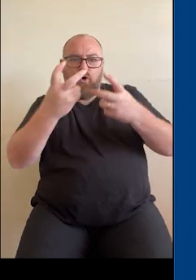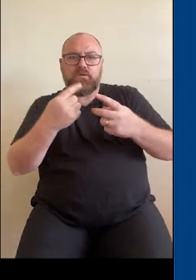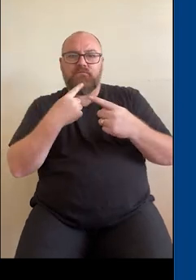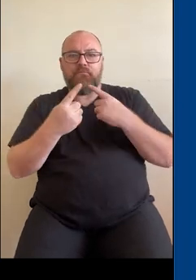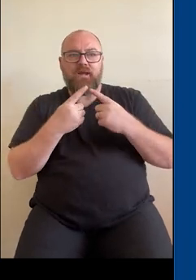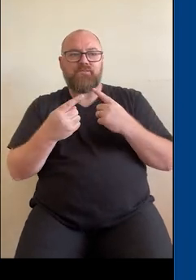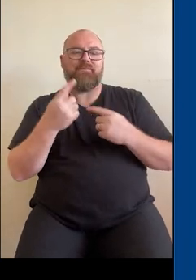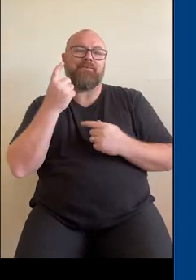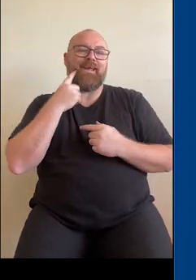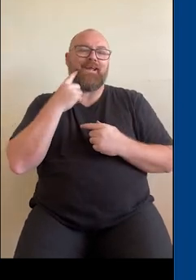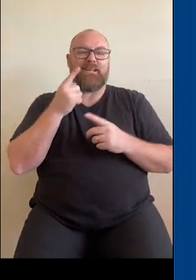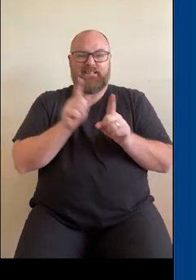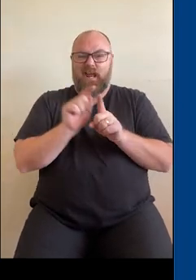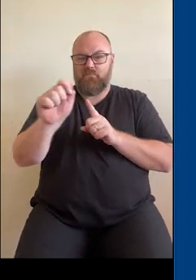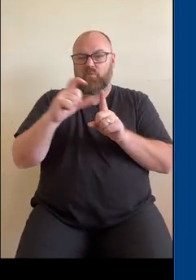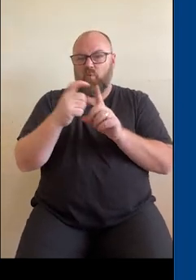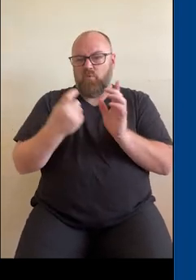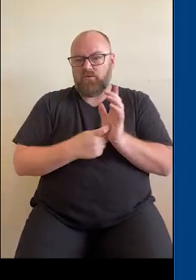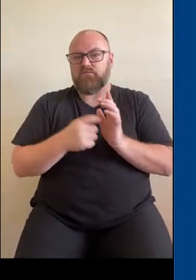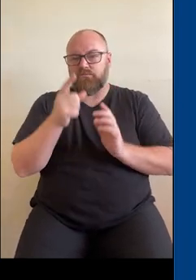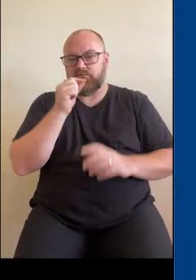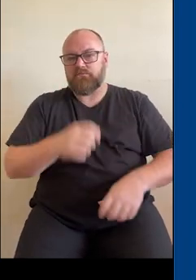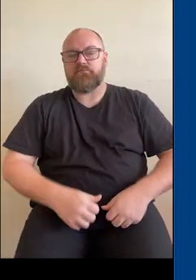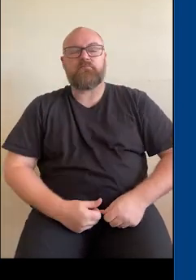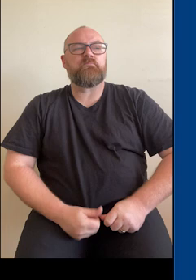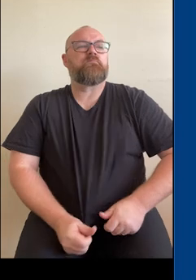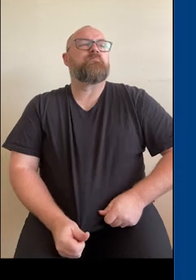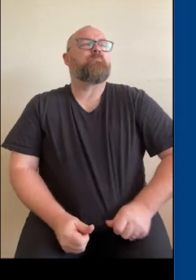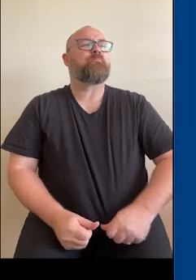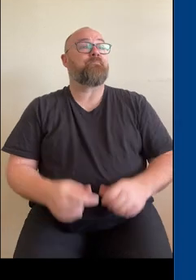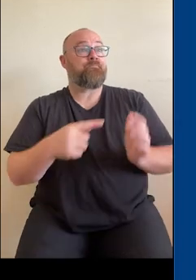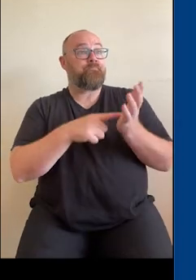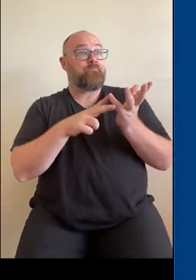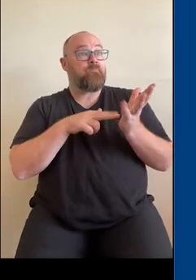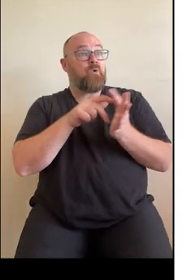your healthcare providers. Tunde, over to you.